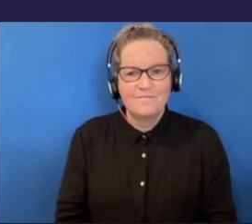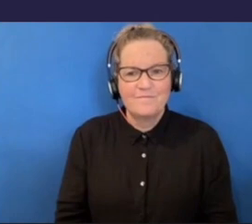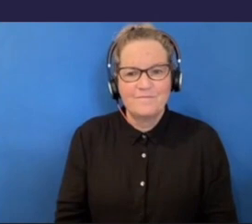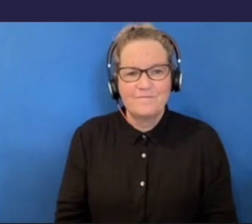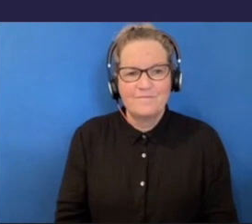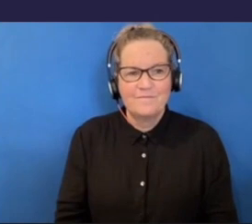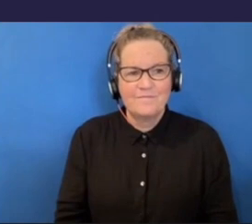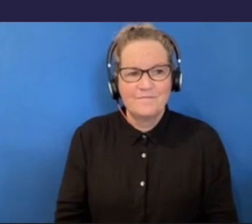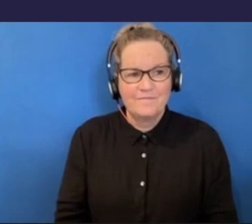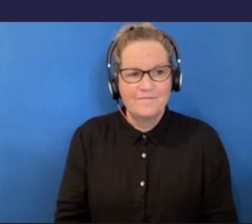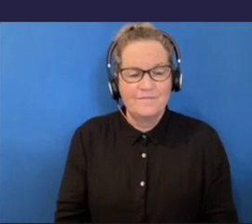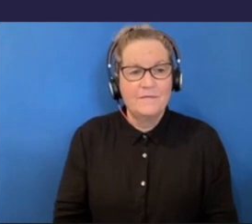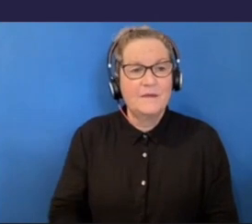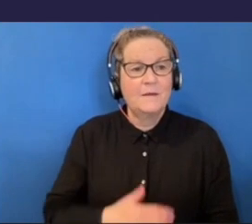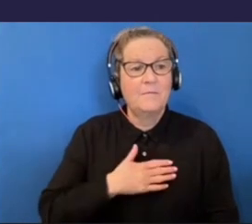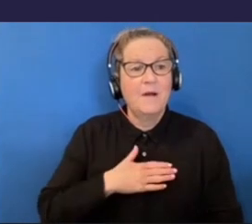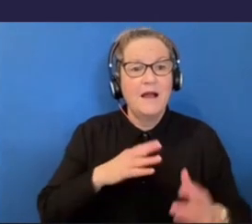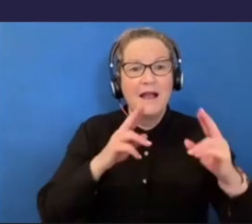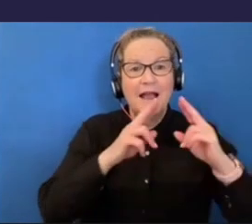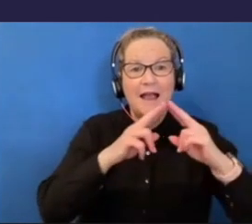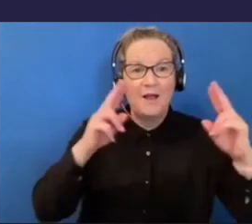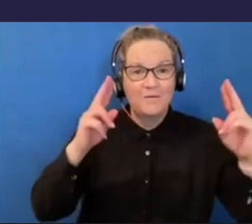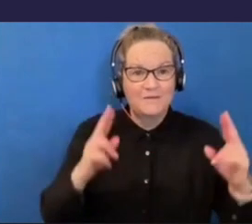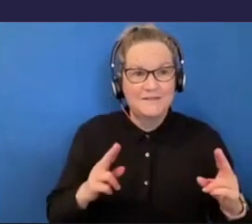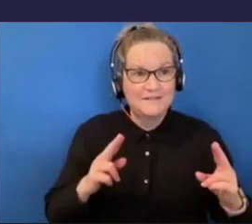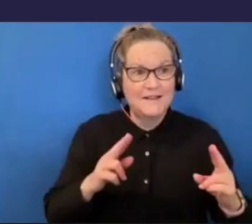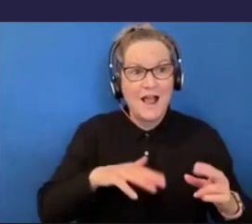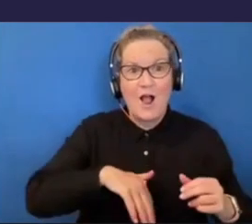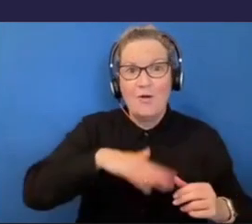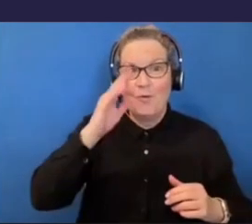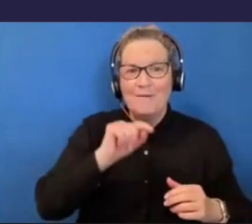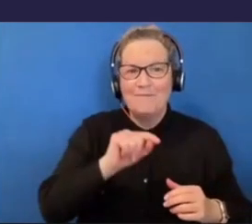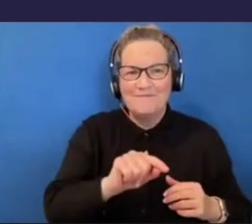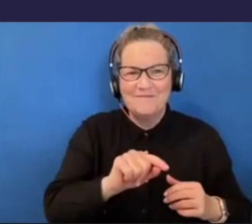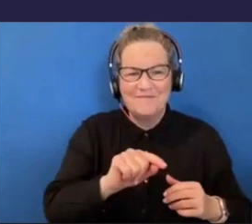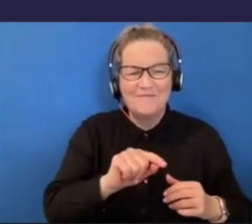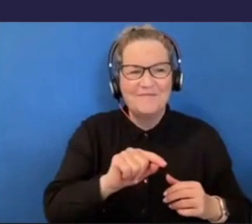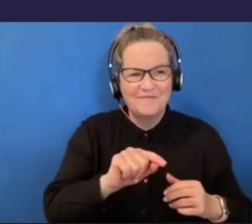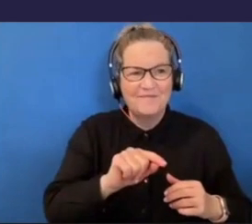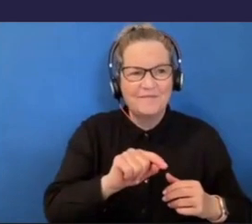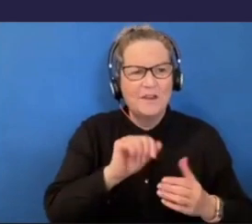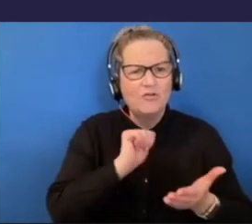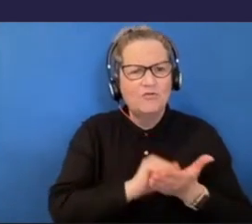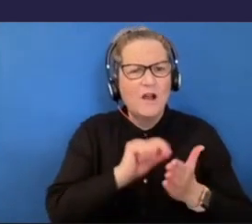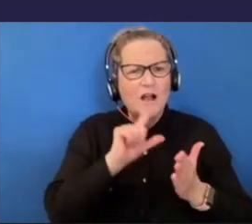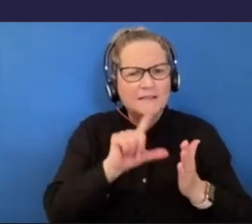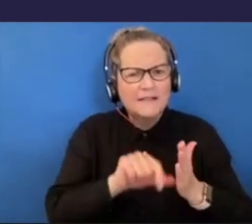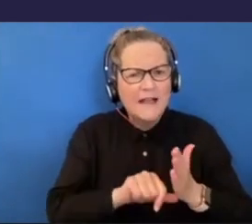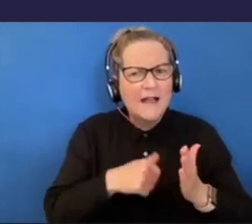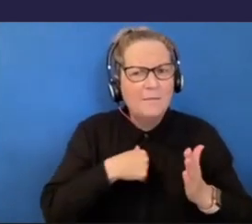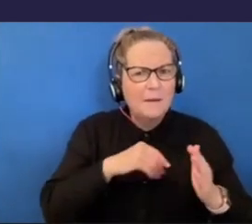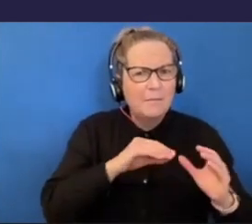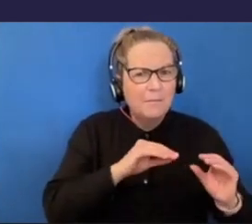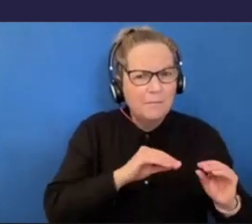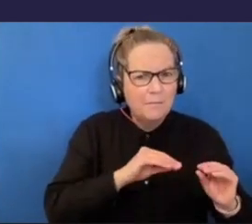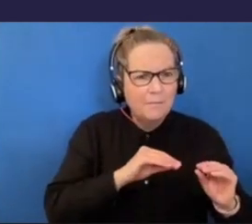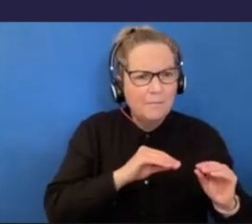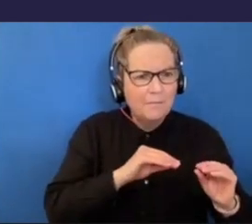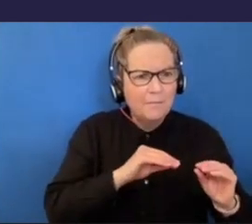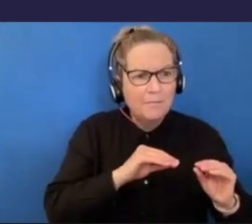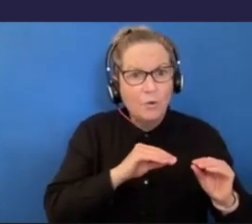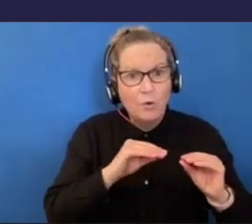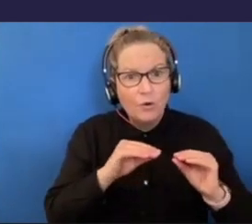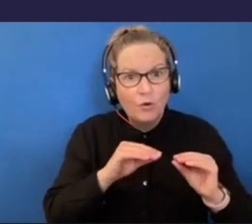This is my house, I grew up here. When it was time for me to leave home, my mum left home instead,